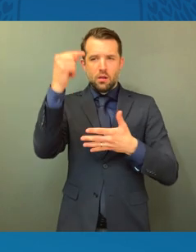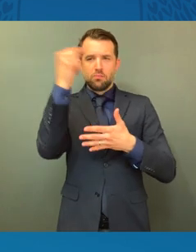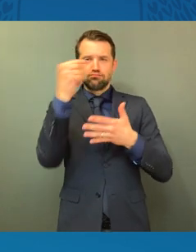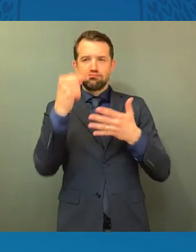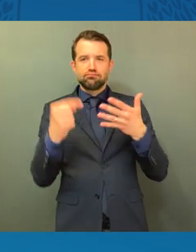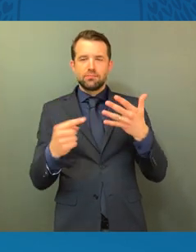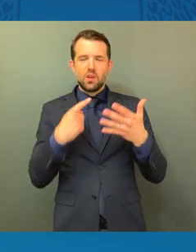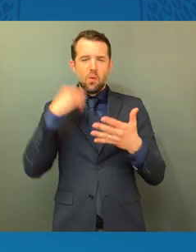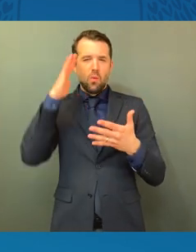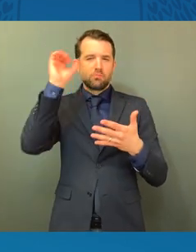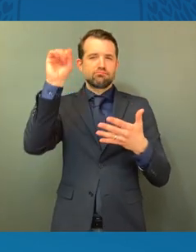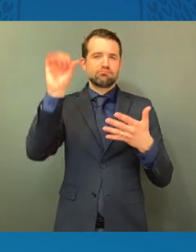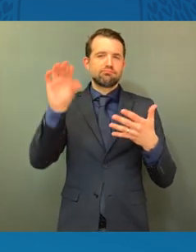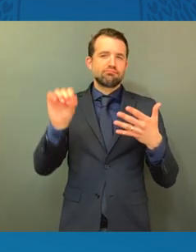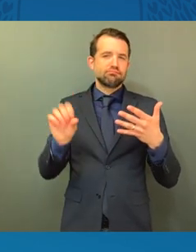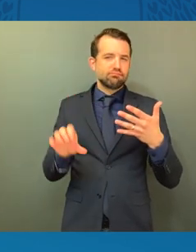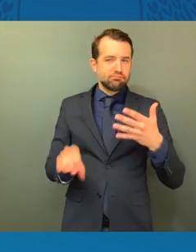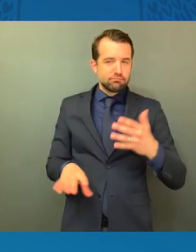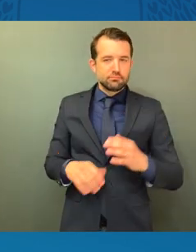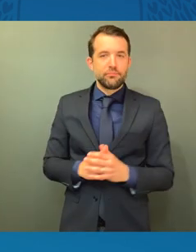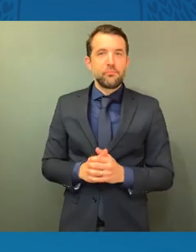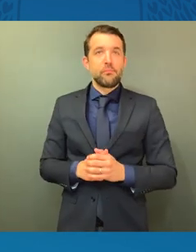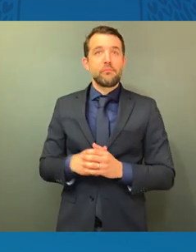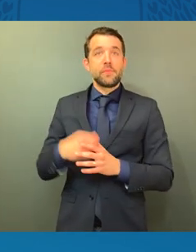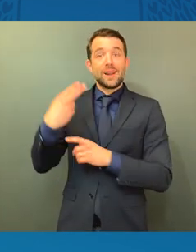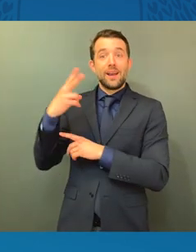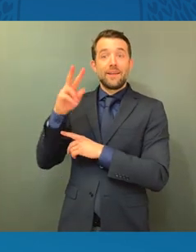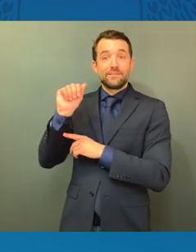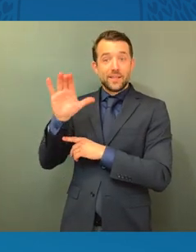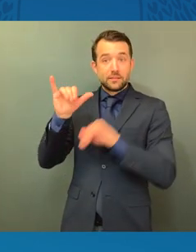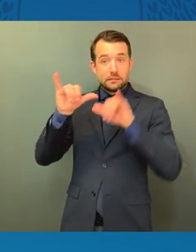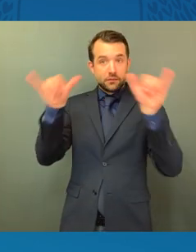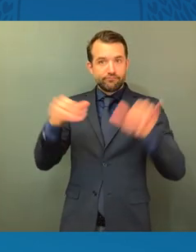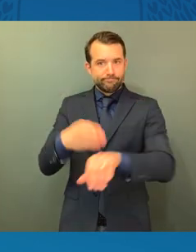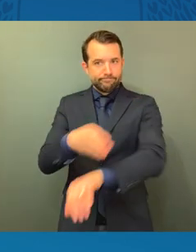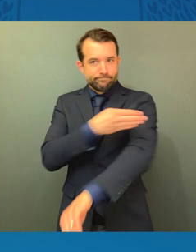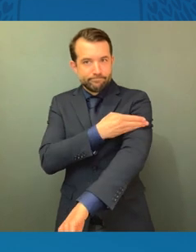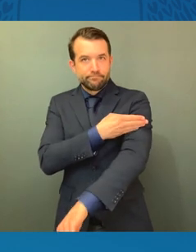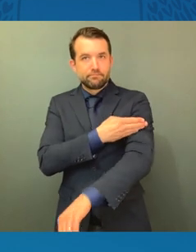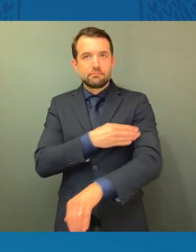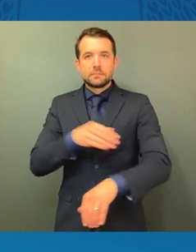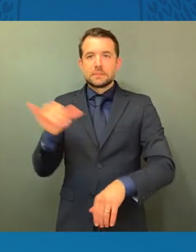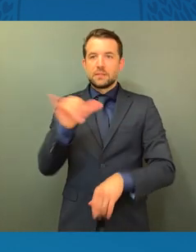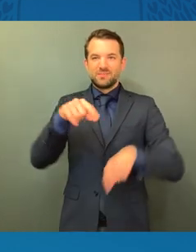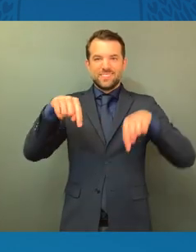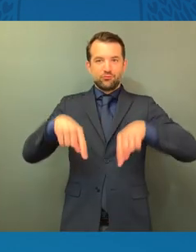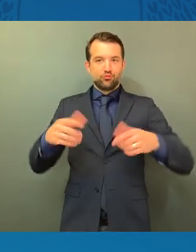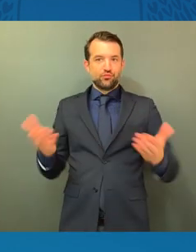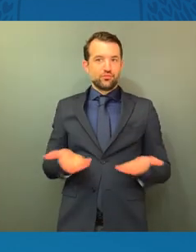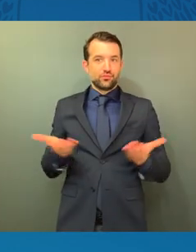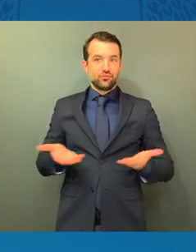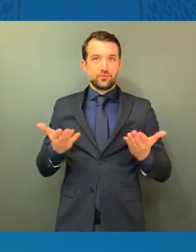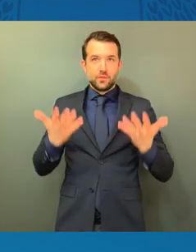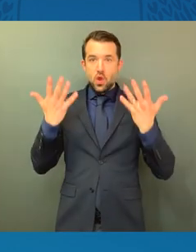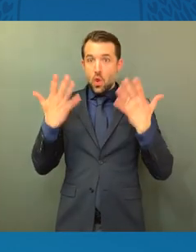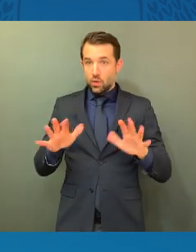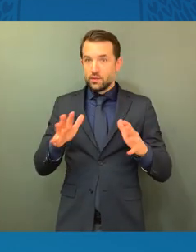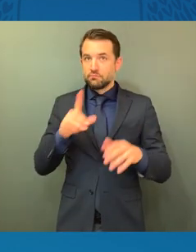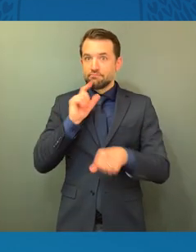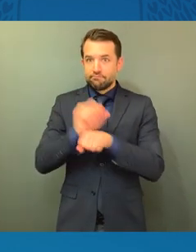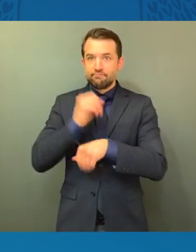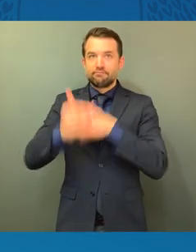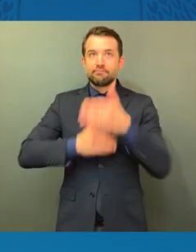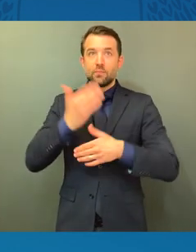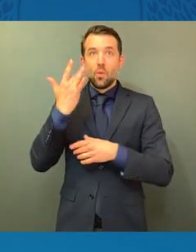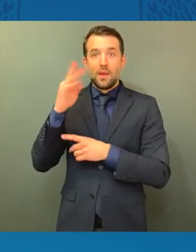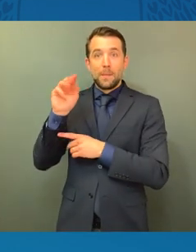school HVAC systems, similar to what happened right here at Thomas Elementary, with the help of Mayor Muriel Bowser,